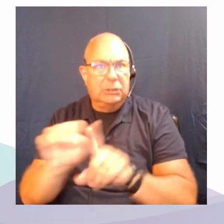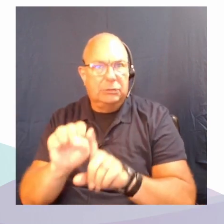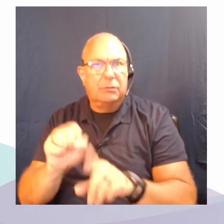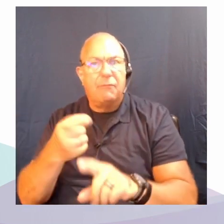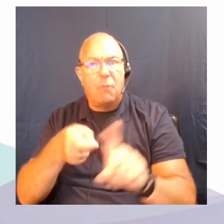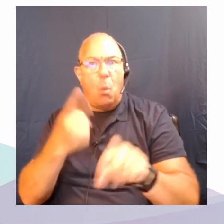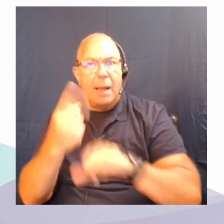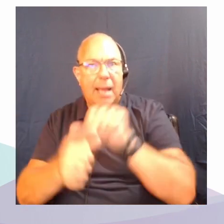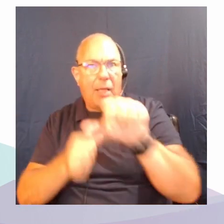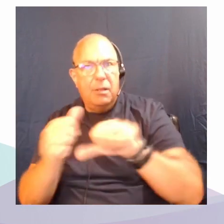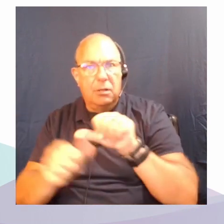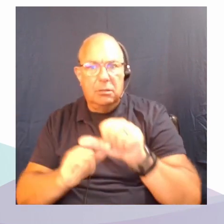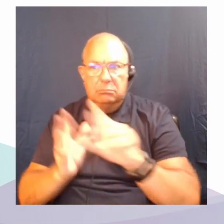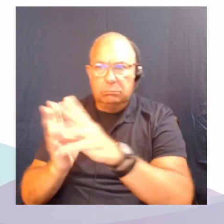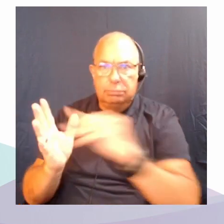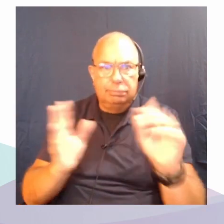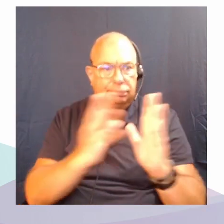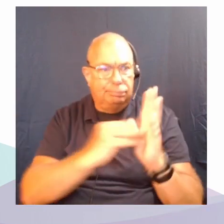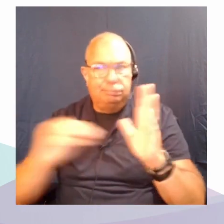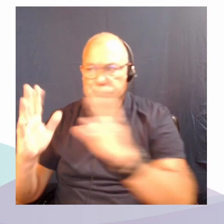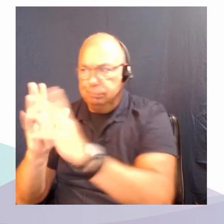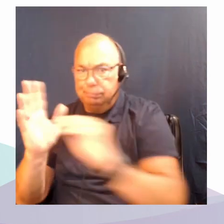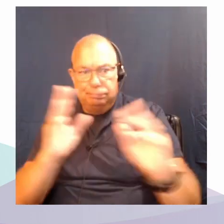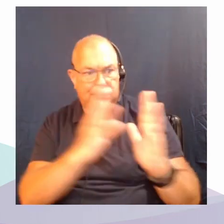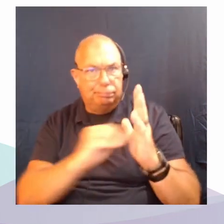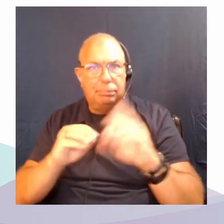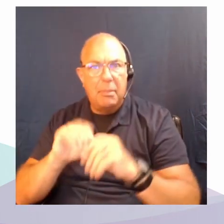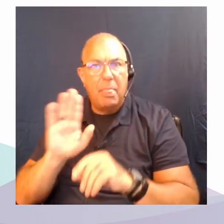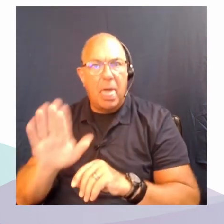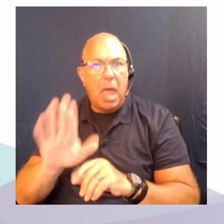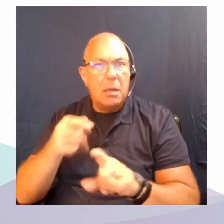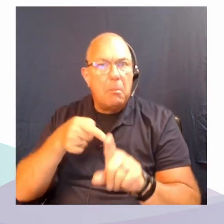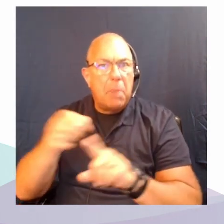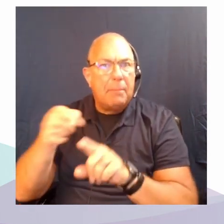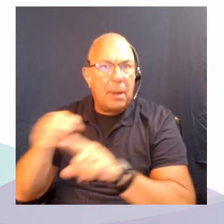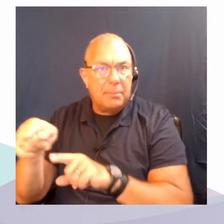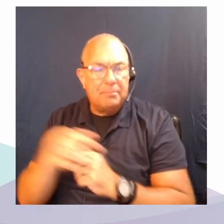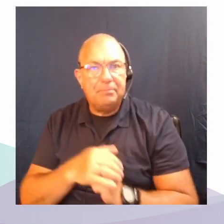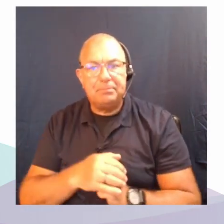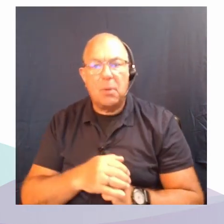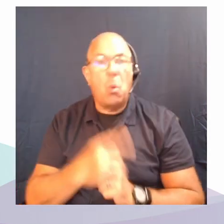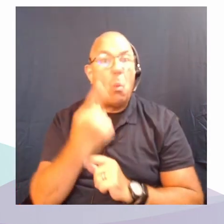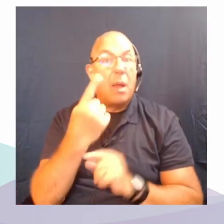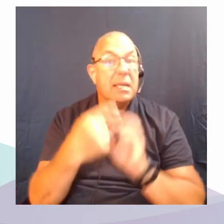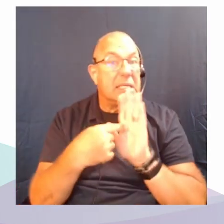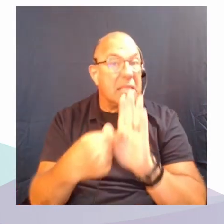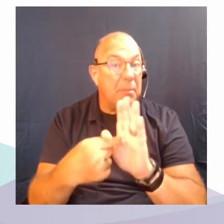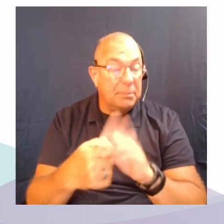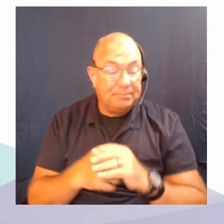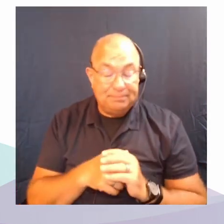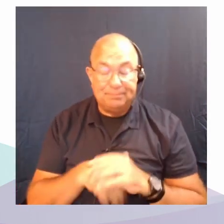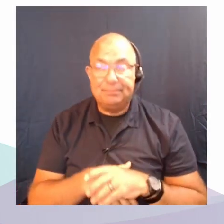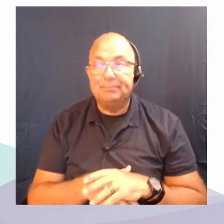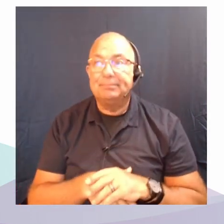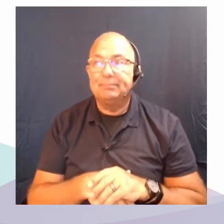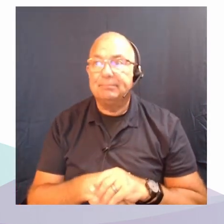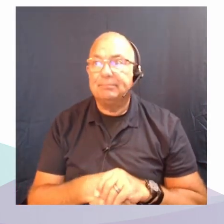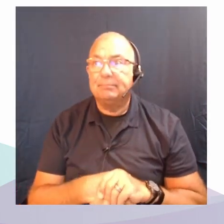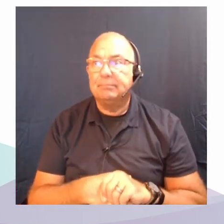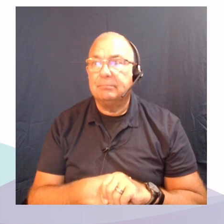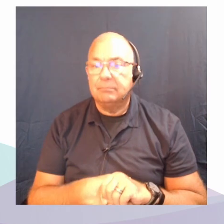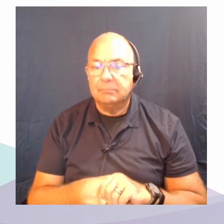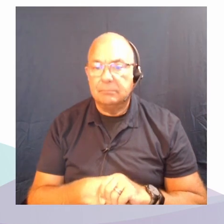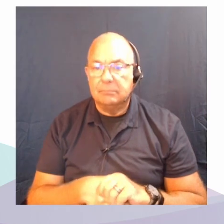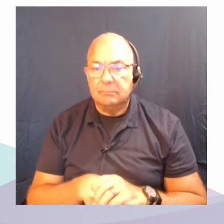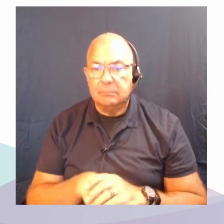what they might do in their specific areas and I'll just give one example I think um I gave lots of examples but I there's a